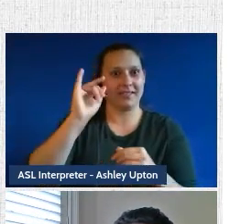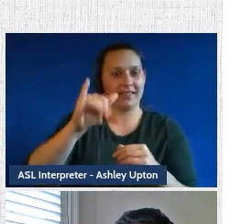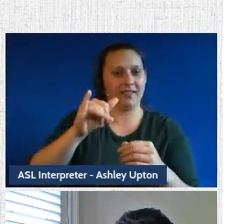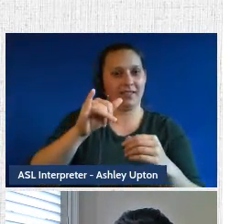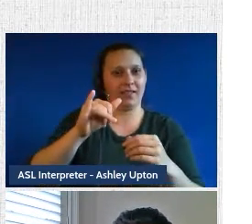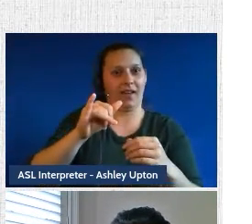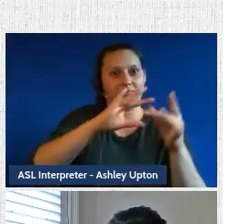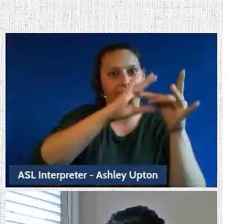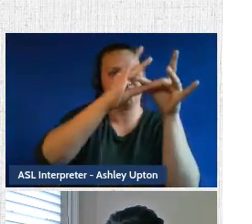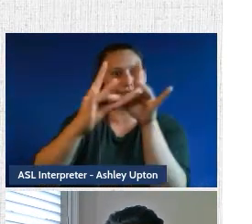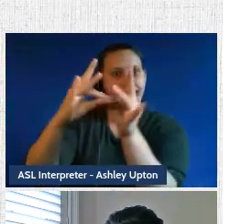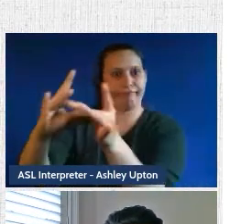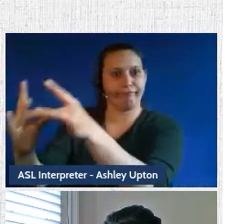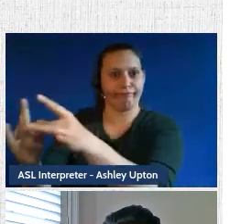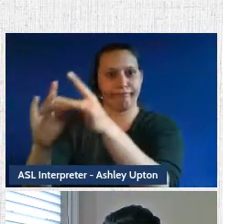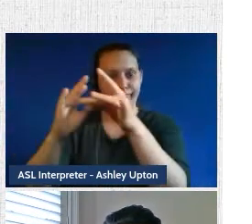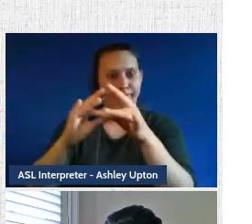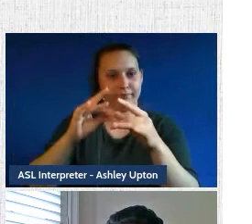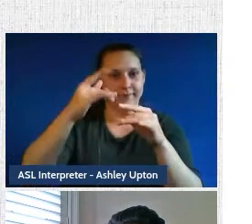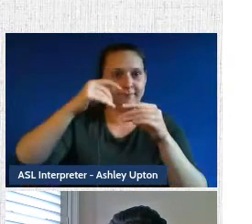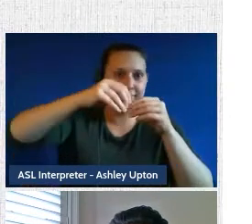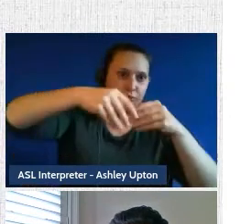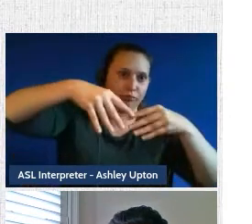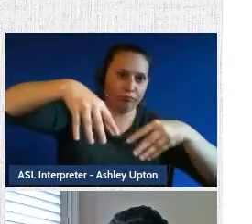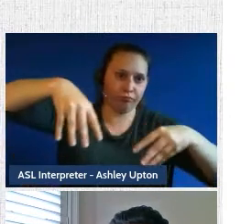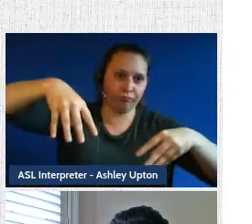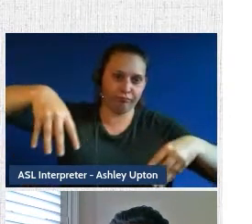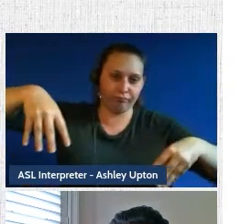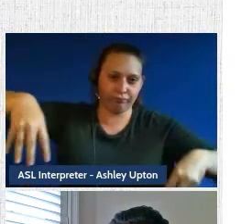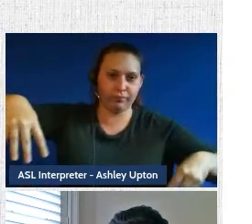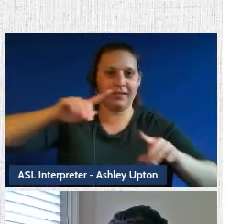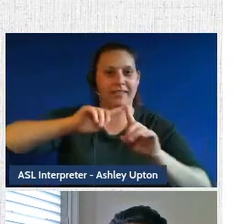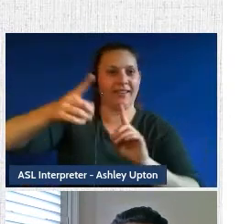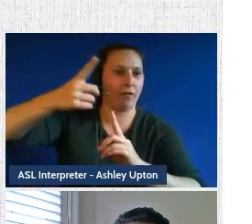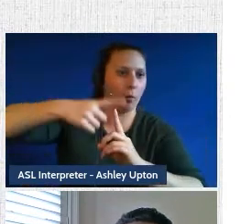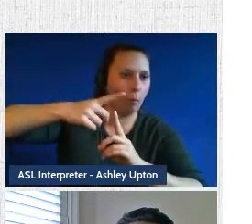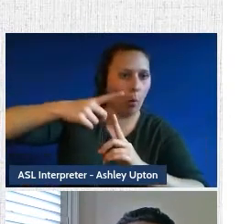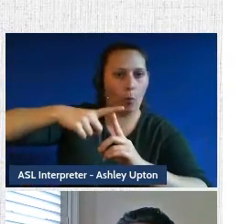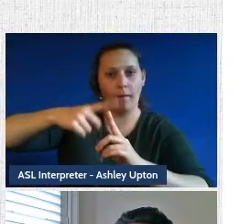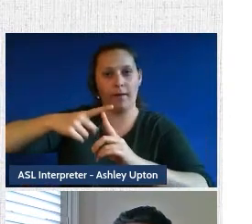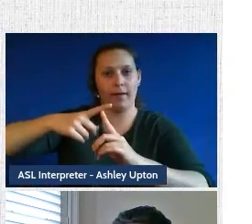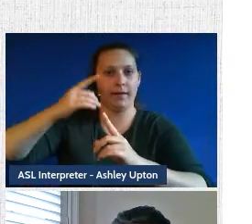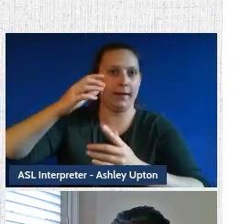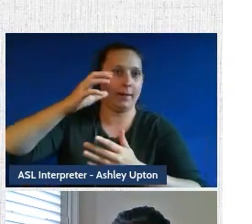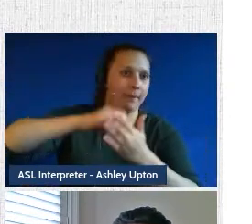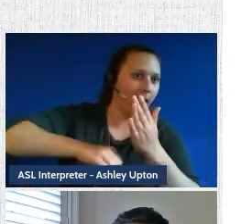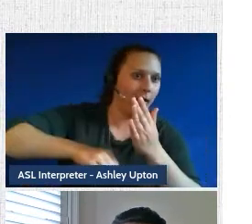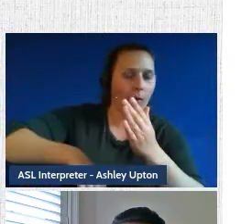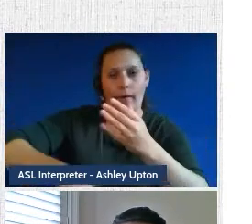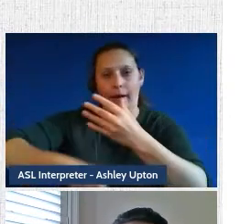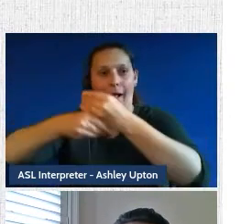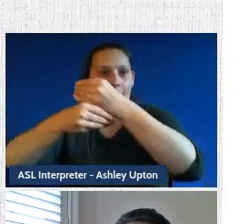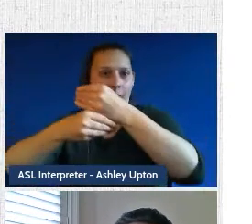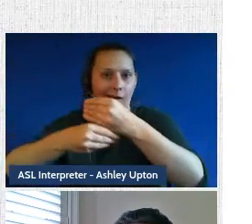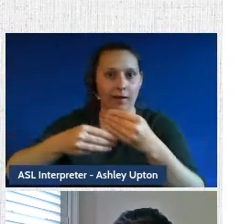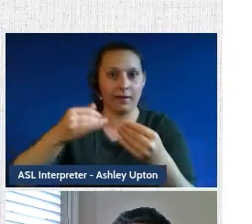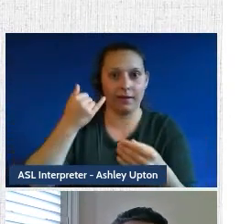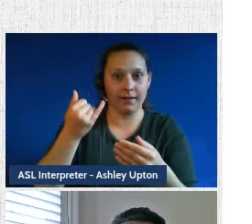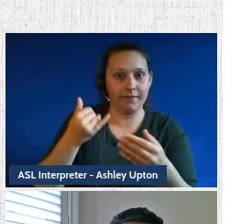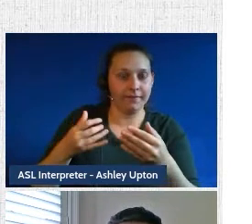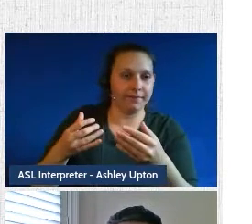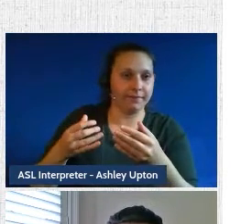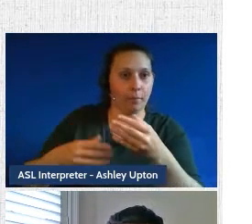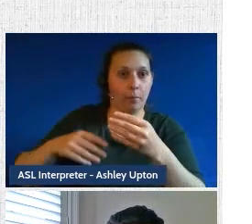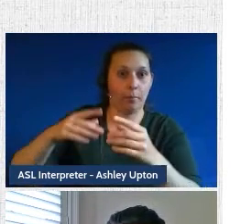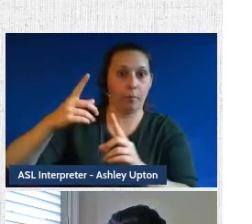giant algorithm like this, the gathering and losing points in a variety of ways. And as they gather points, let's say they're given points for